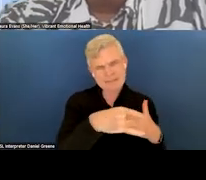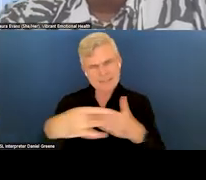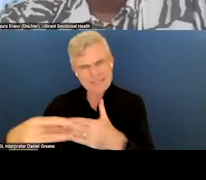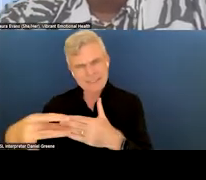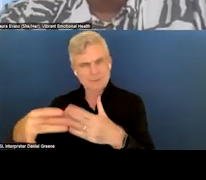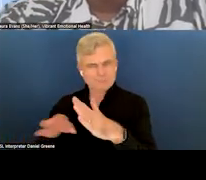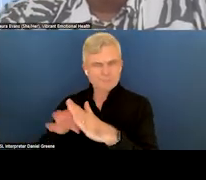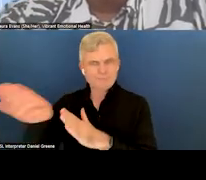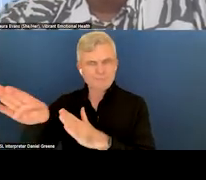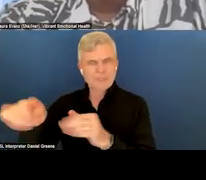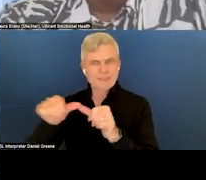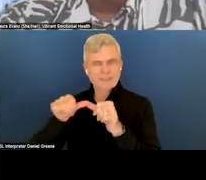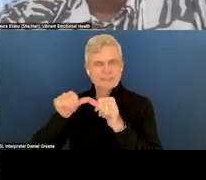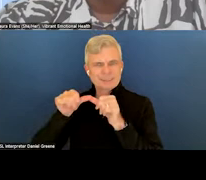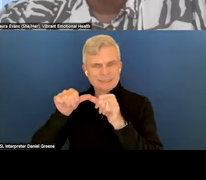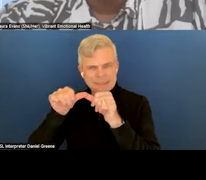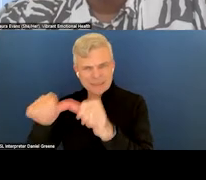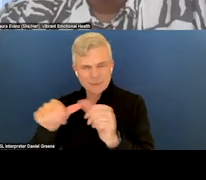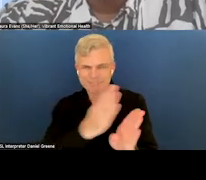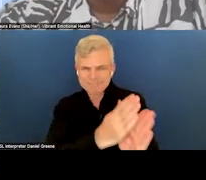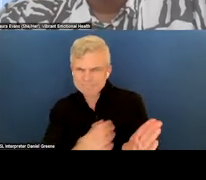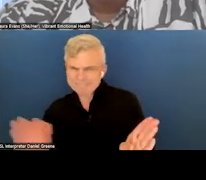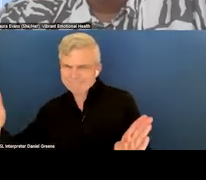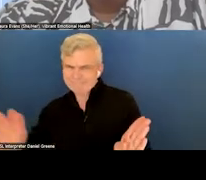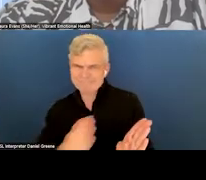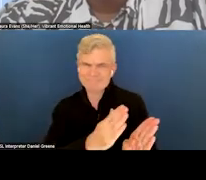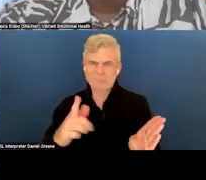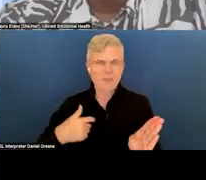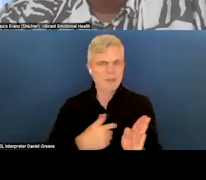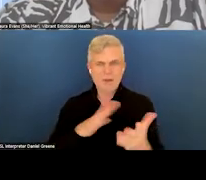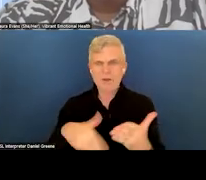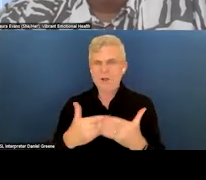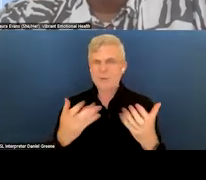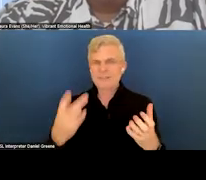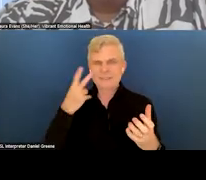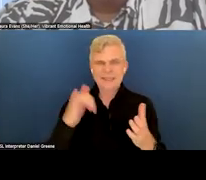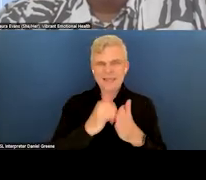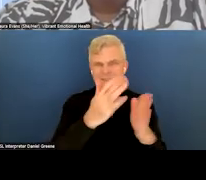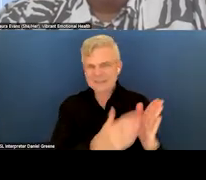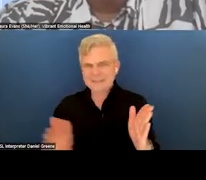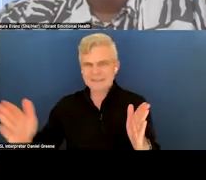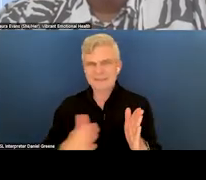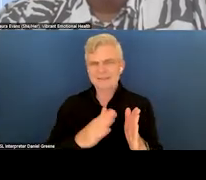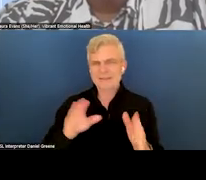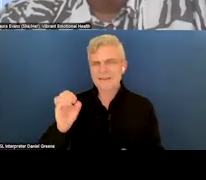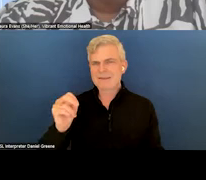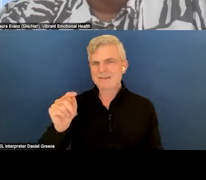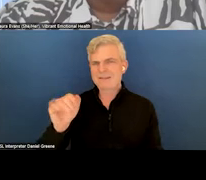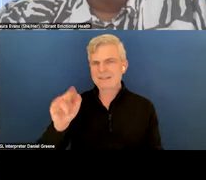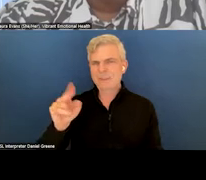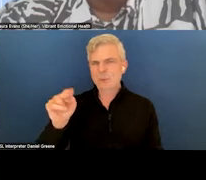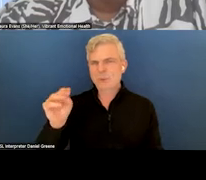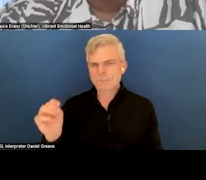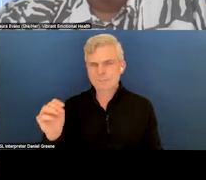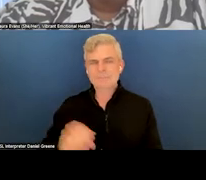continuum we all want to see. All right. North Carolina, Colorado, Kentucky,